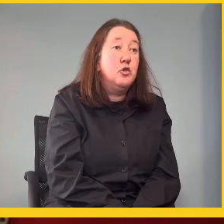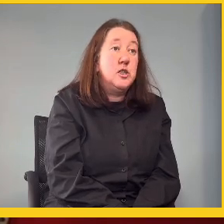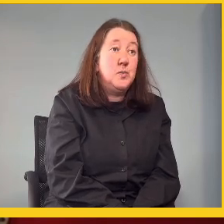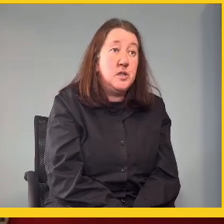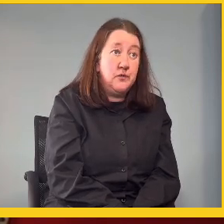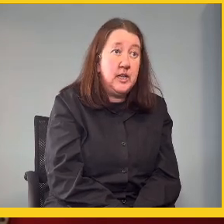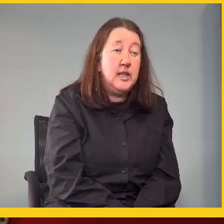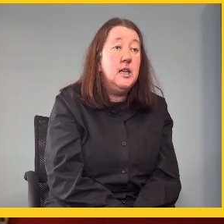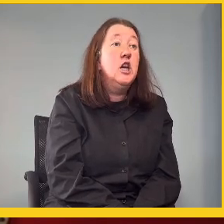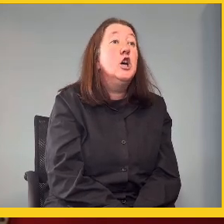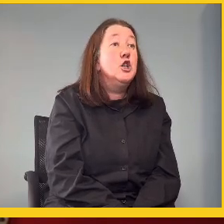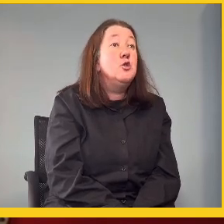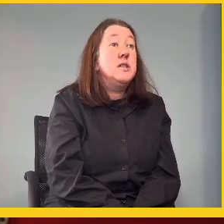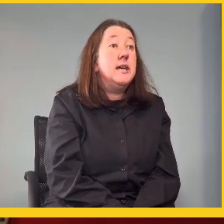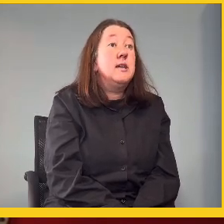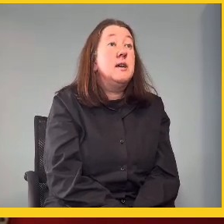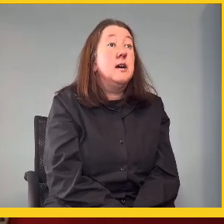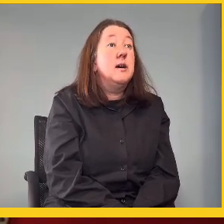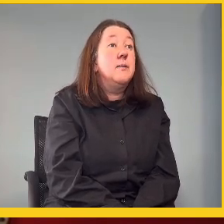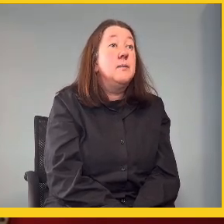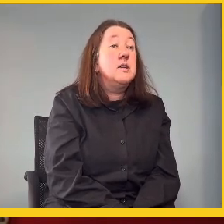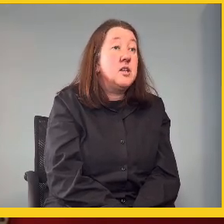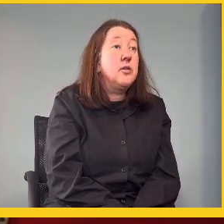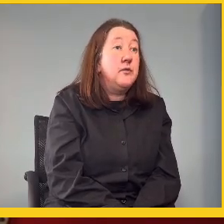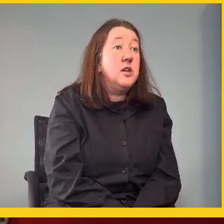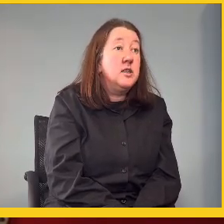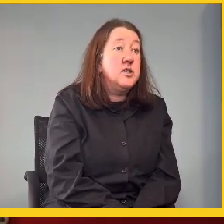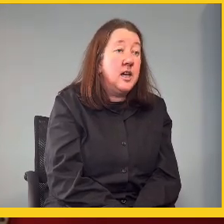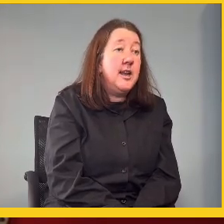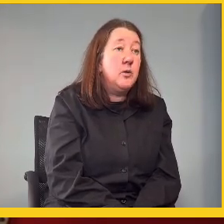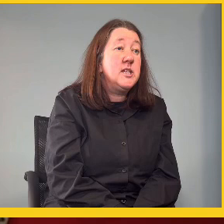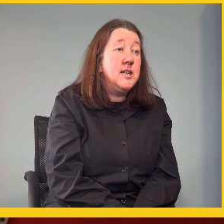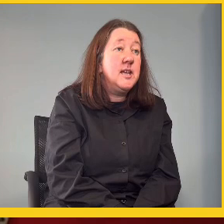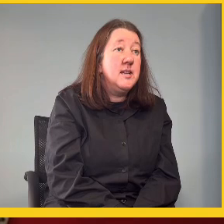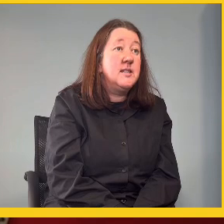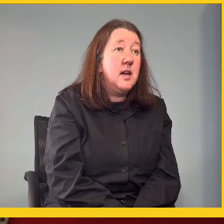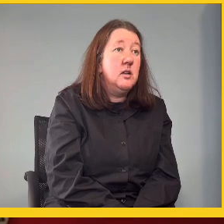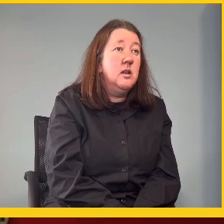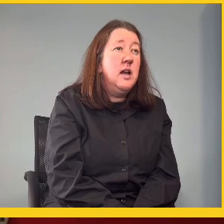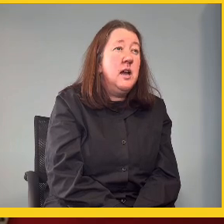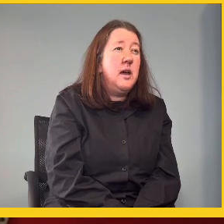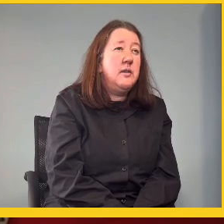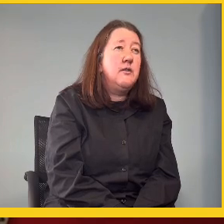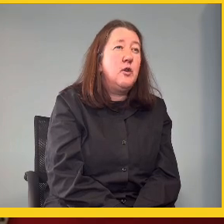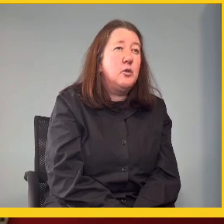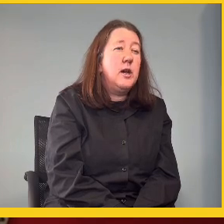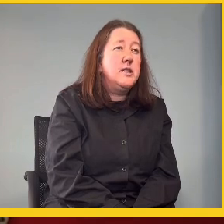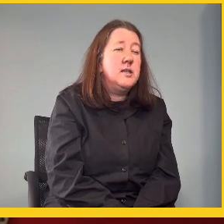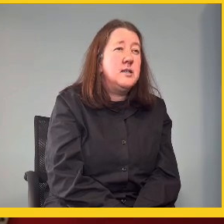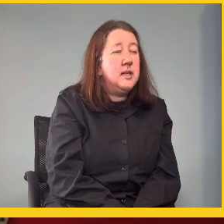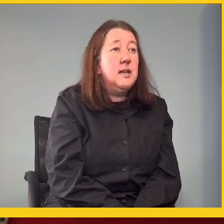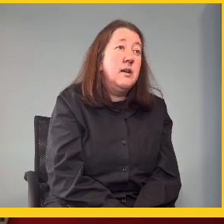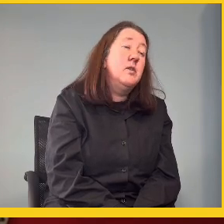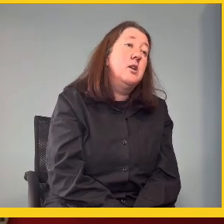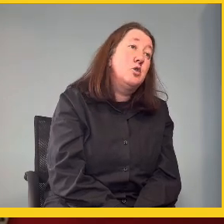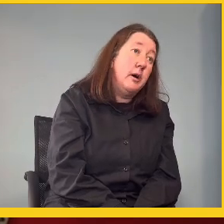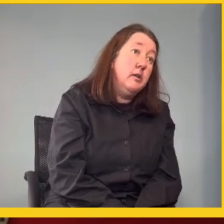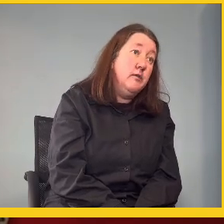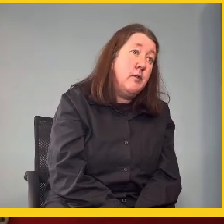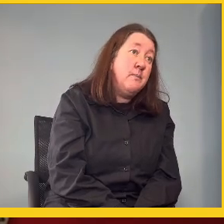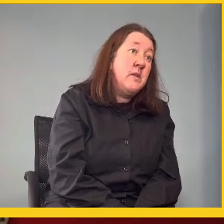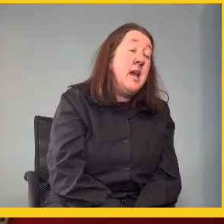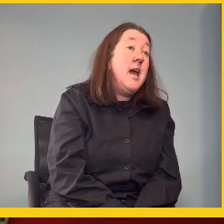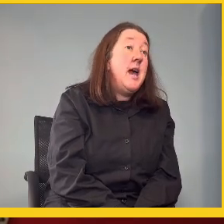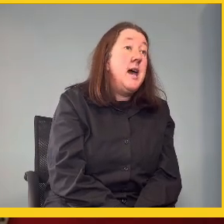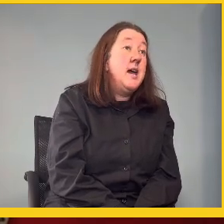deaf children specifically to take South African Sign Language, SASL, I think from grade 10, 11 and